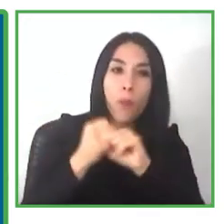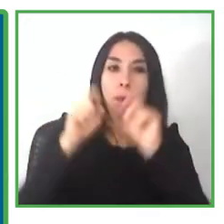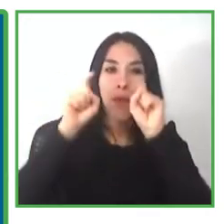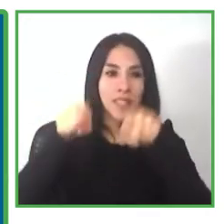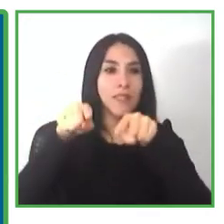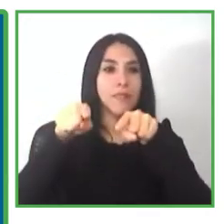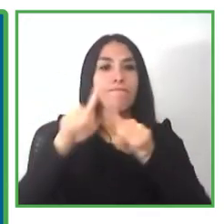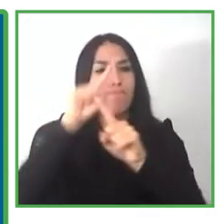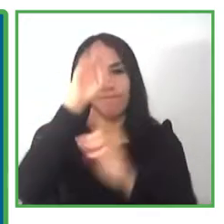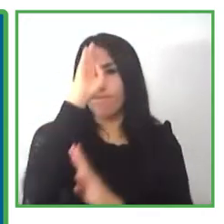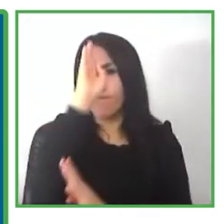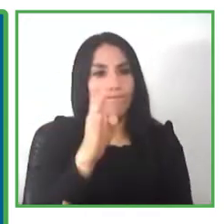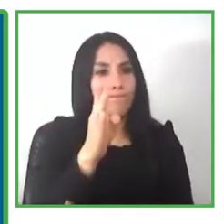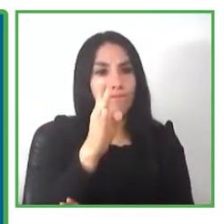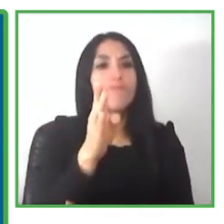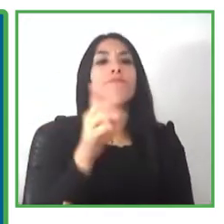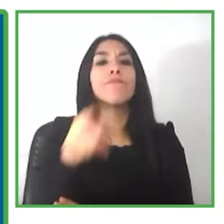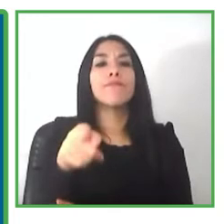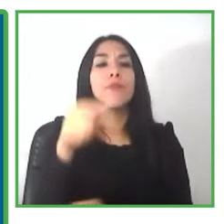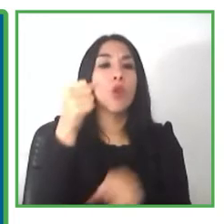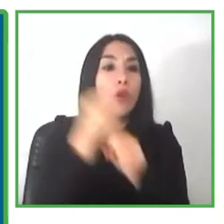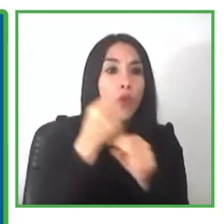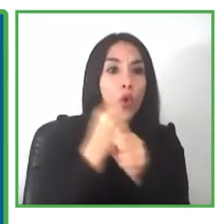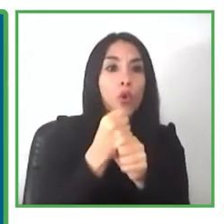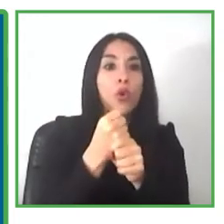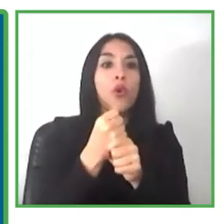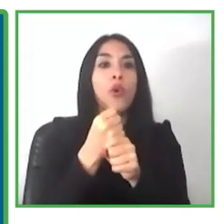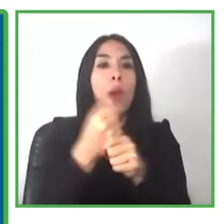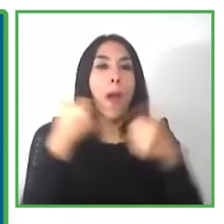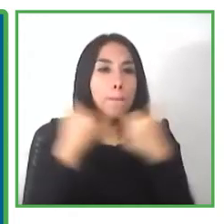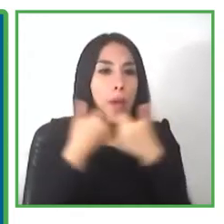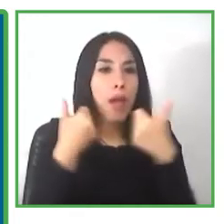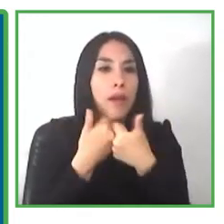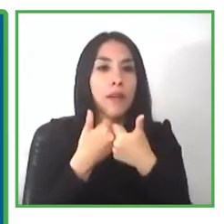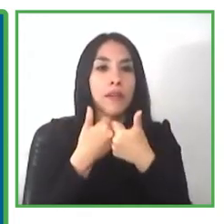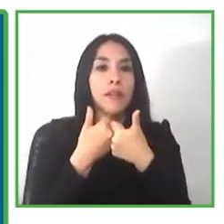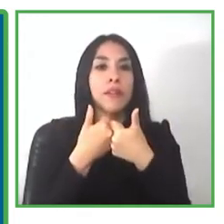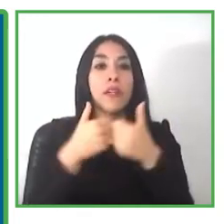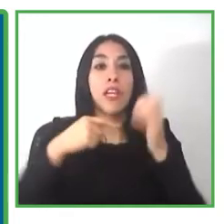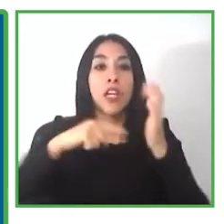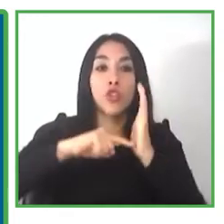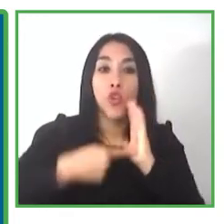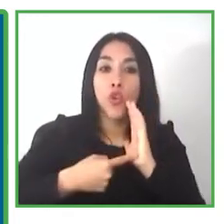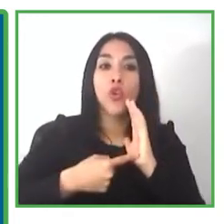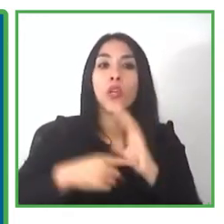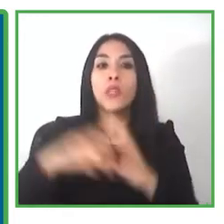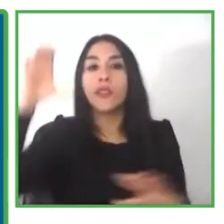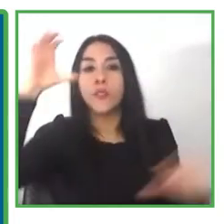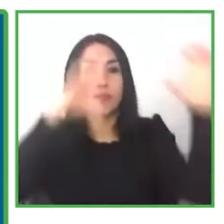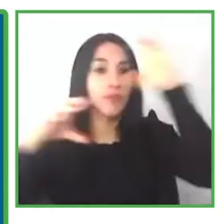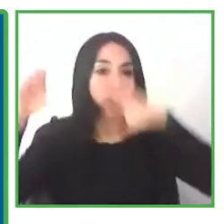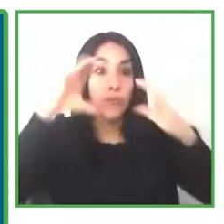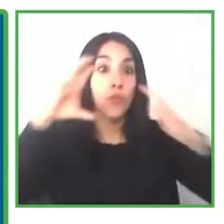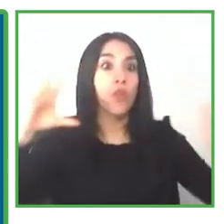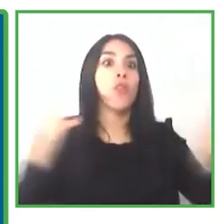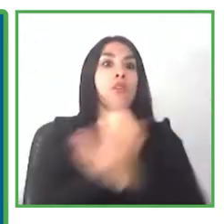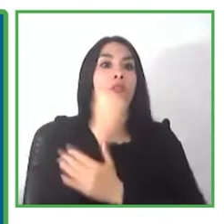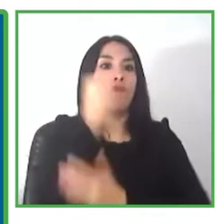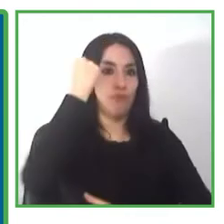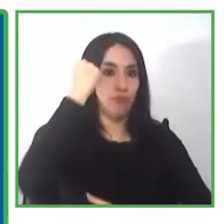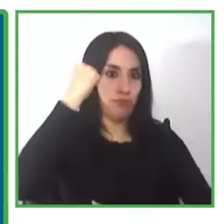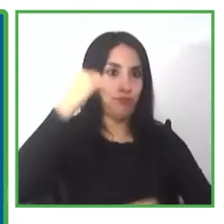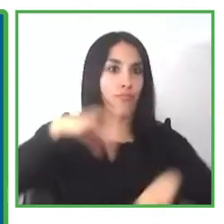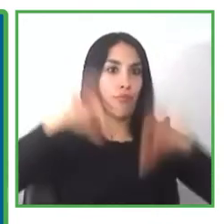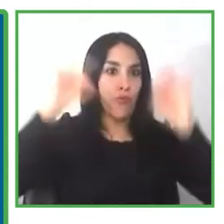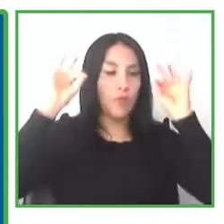options and also having resources to be successful in the